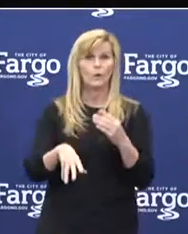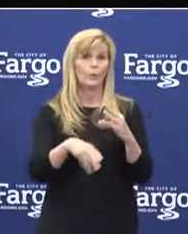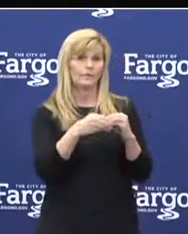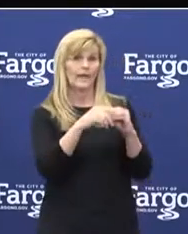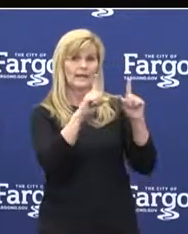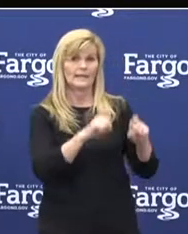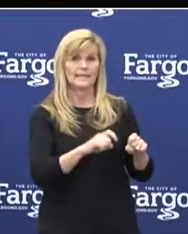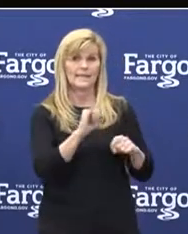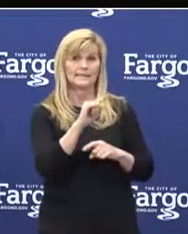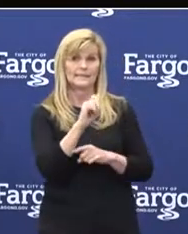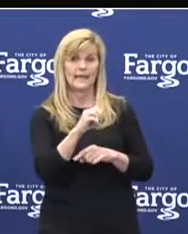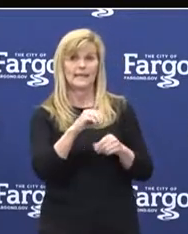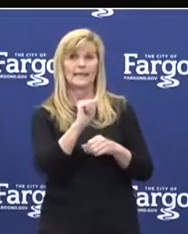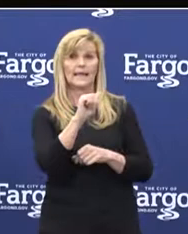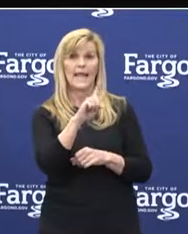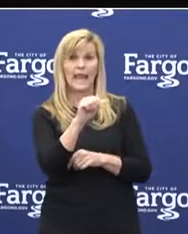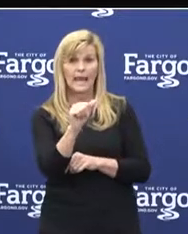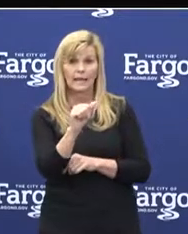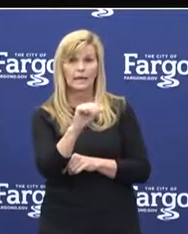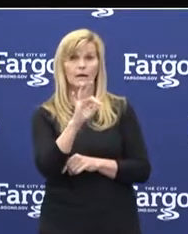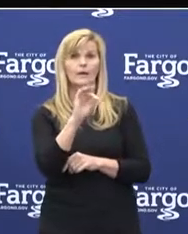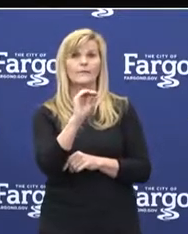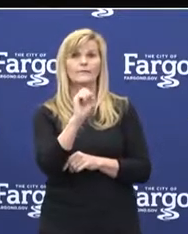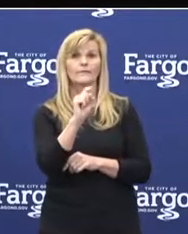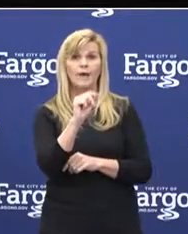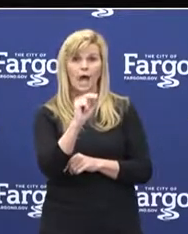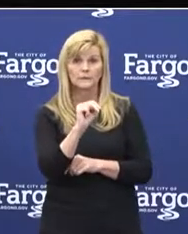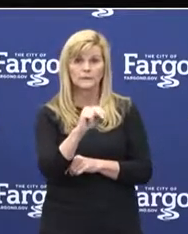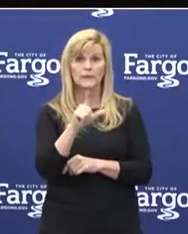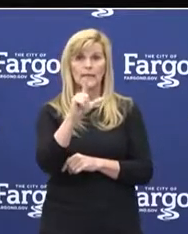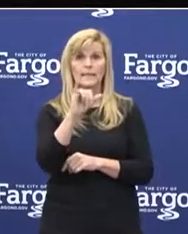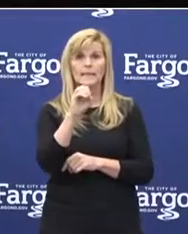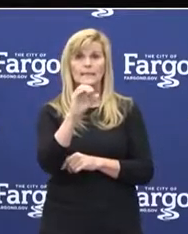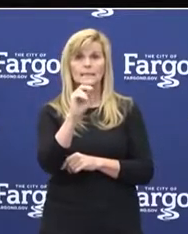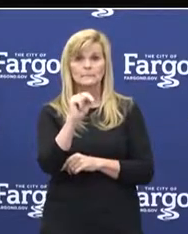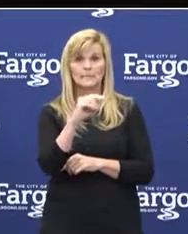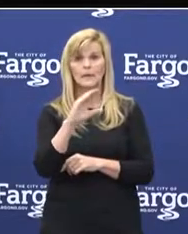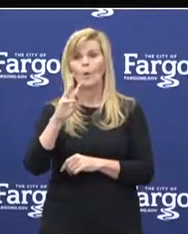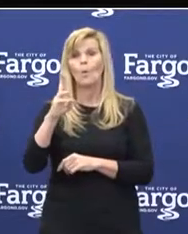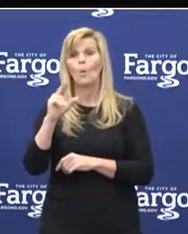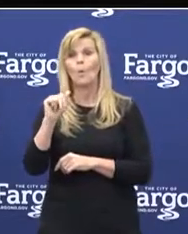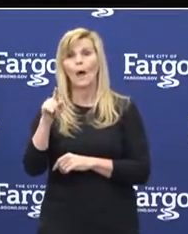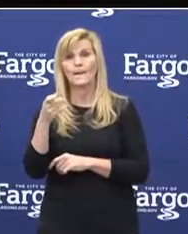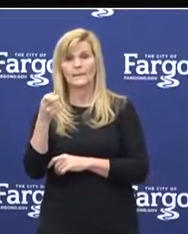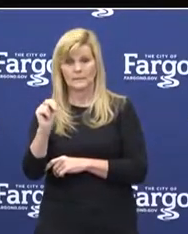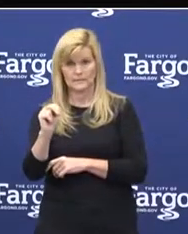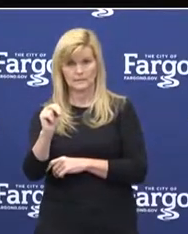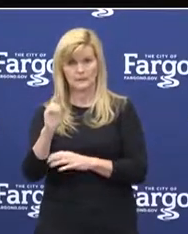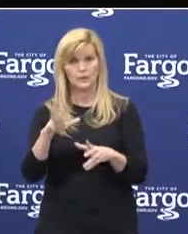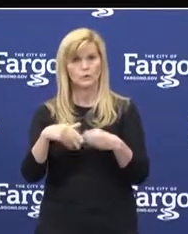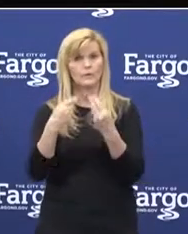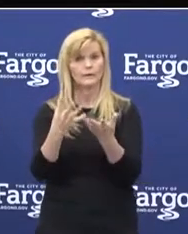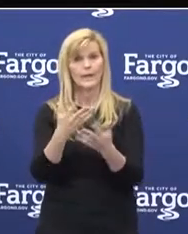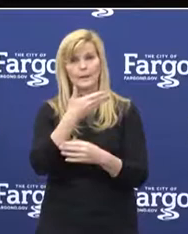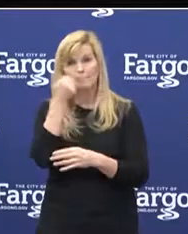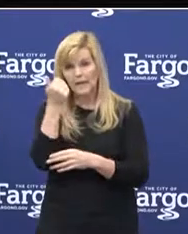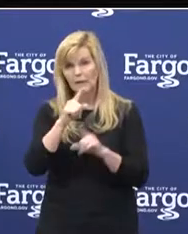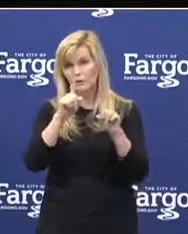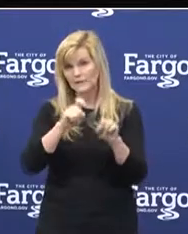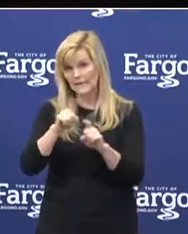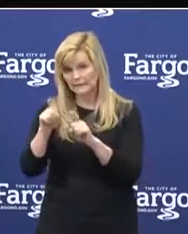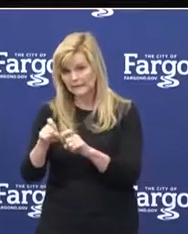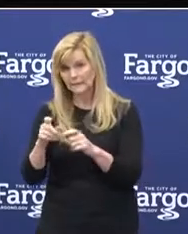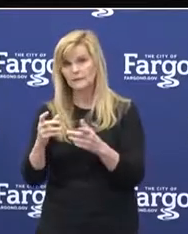in Ada, Faustin, Graceville, Lisbon, and Wahpeton to have better testing or more